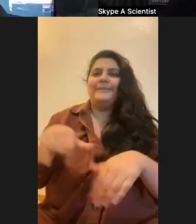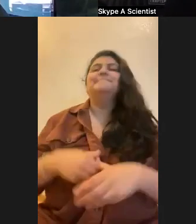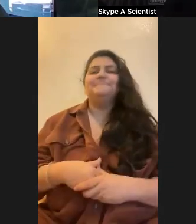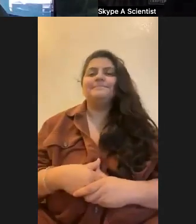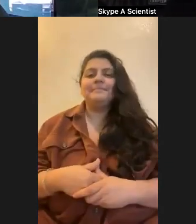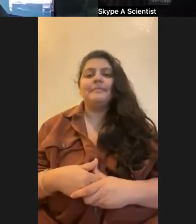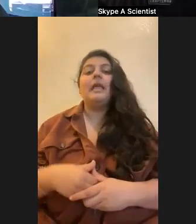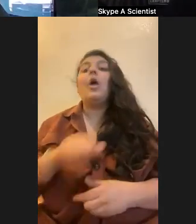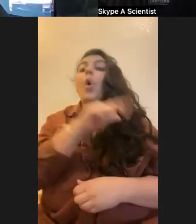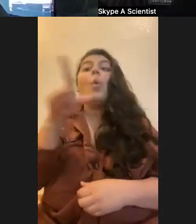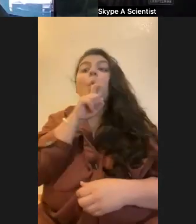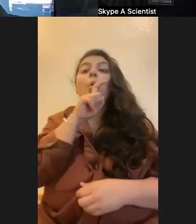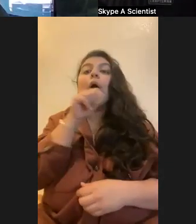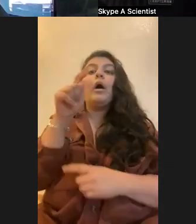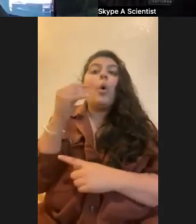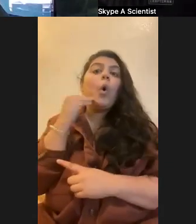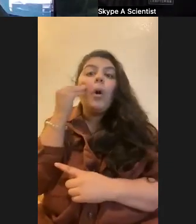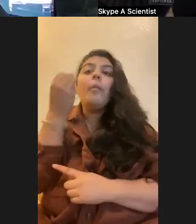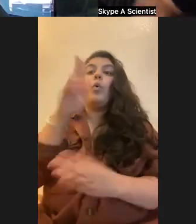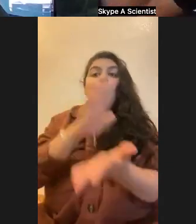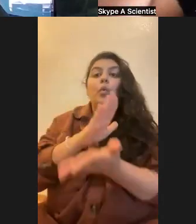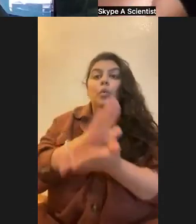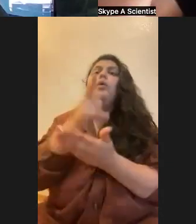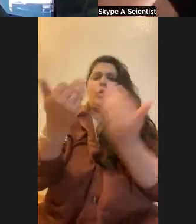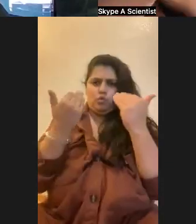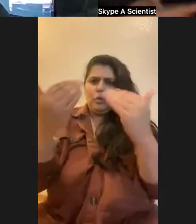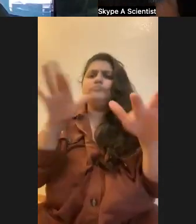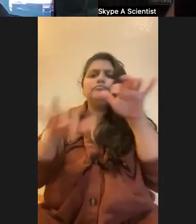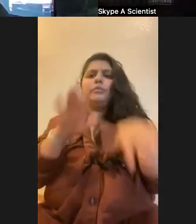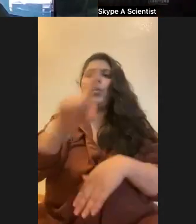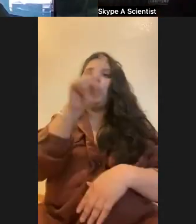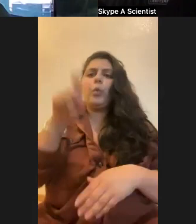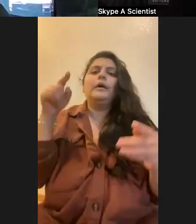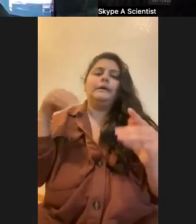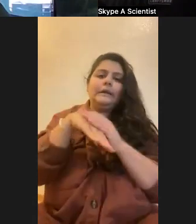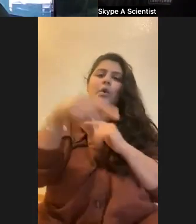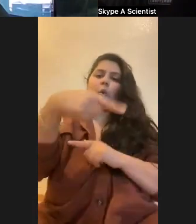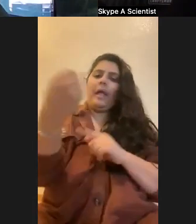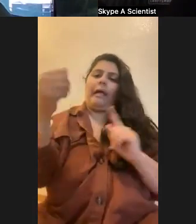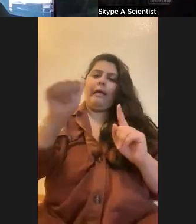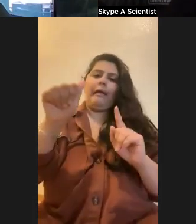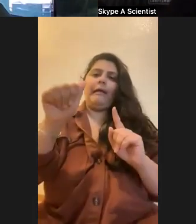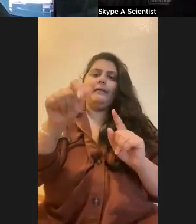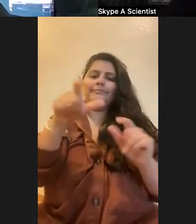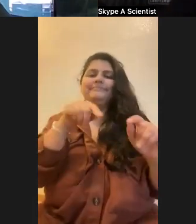or school, just put in whatever questions you have into the Q&A section at the bottom.